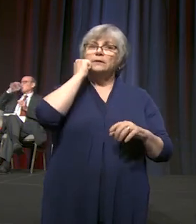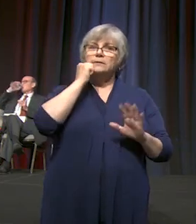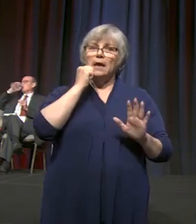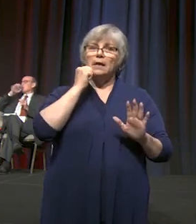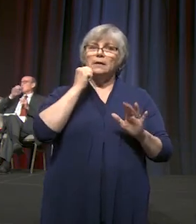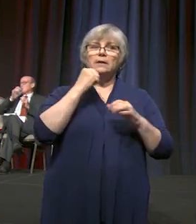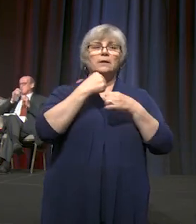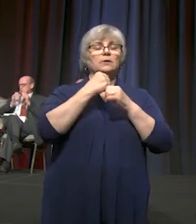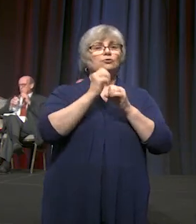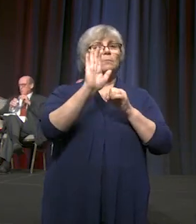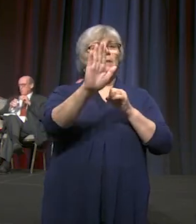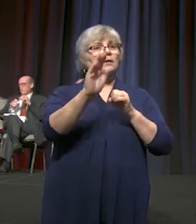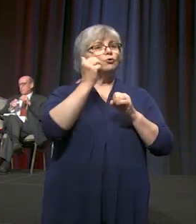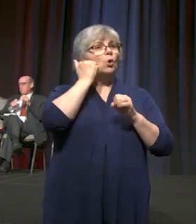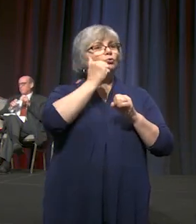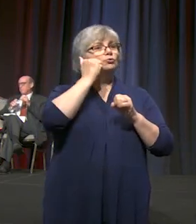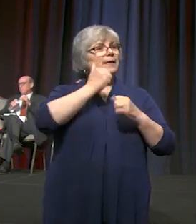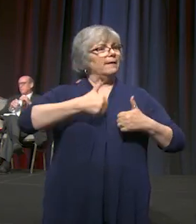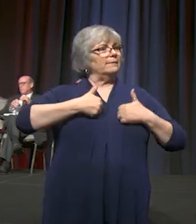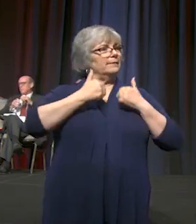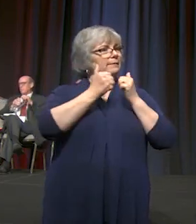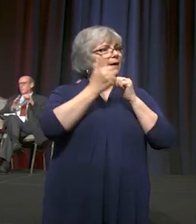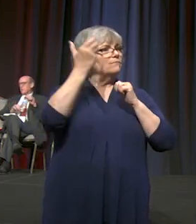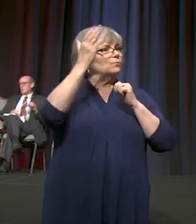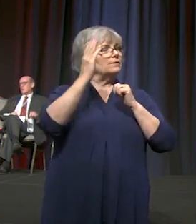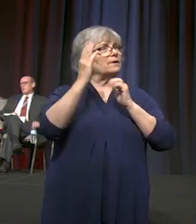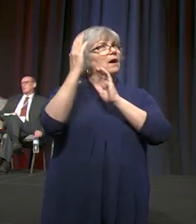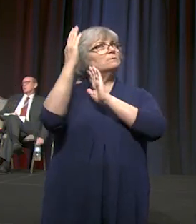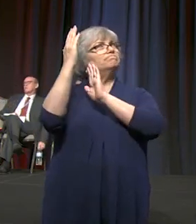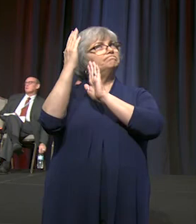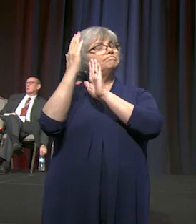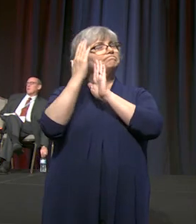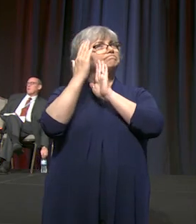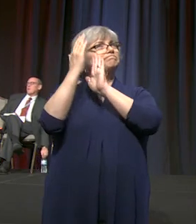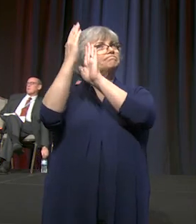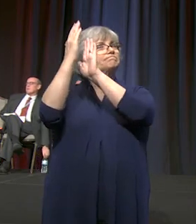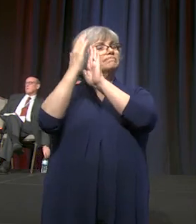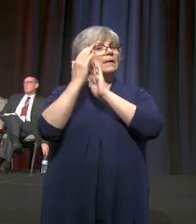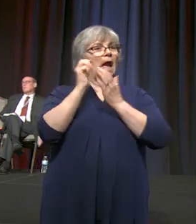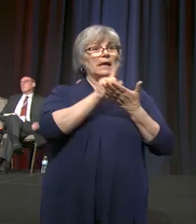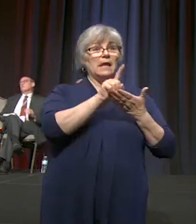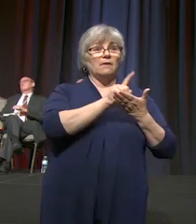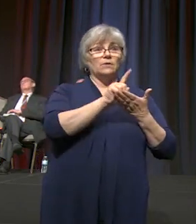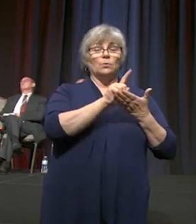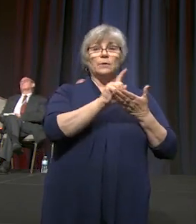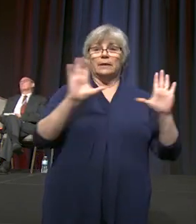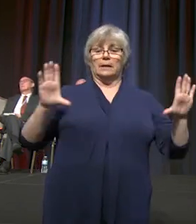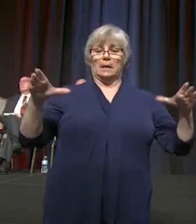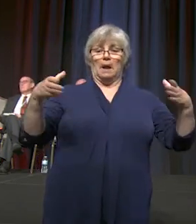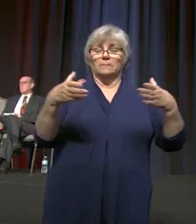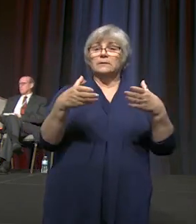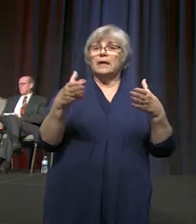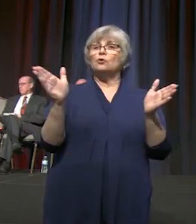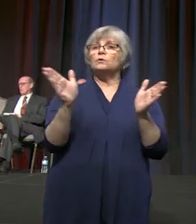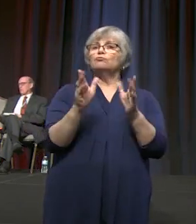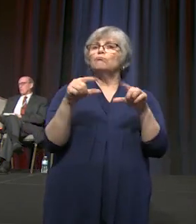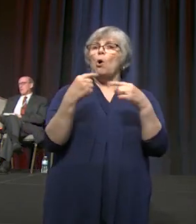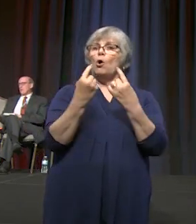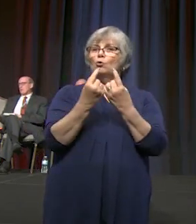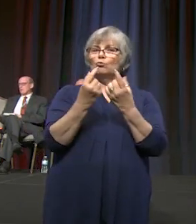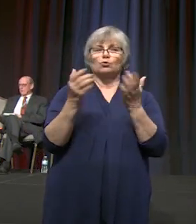create your own daily life with God, and that each week you might come together in small groups